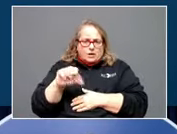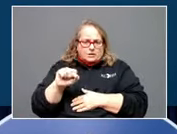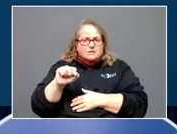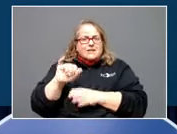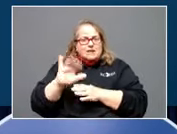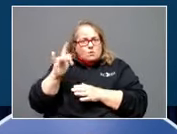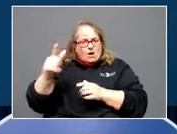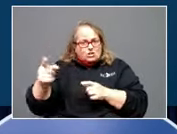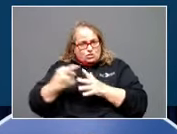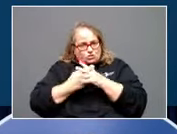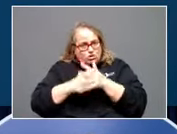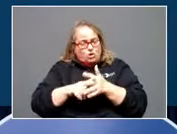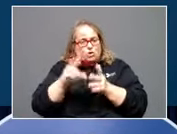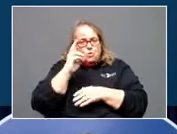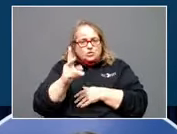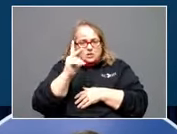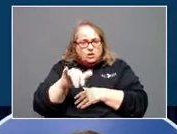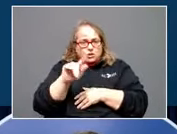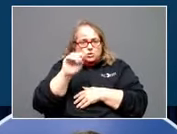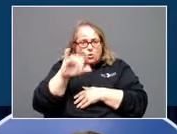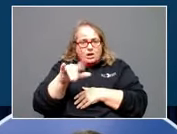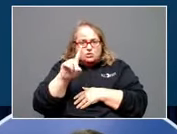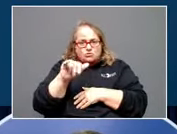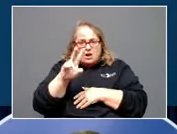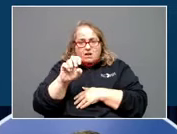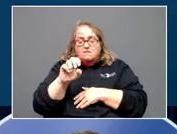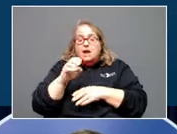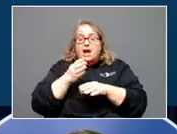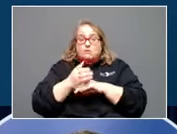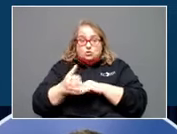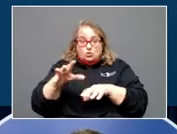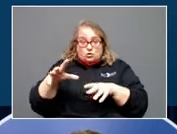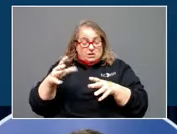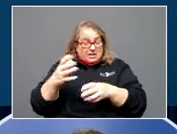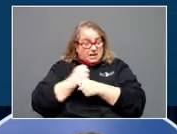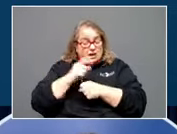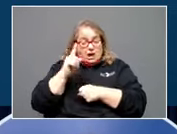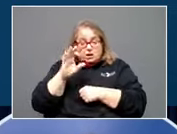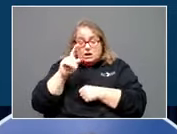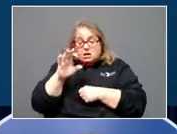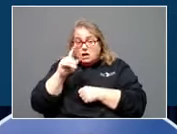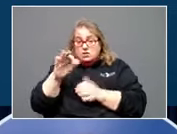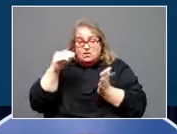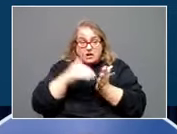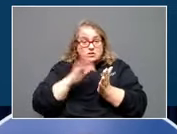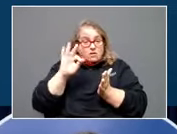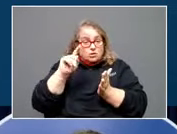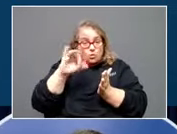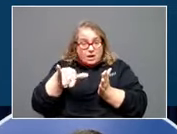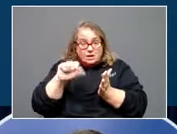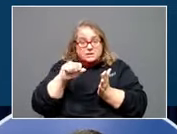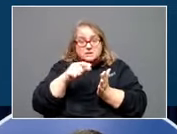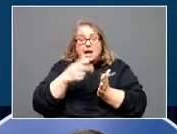toy drive, which is now closed to donations after receiving hundreds and hundreds and hundreds of thousands of toys. We actually have